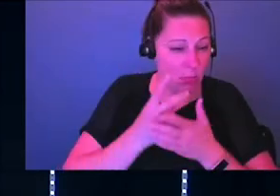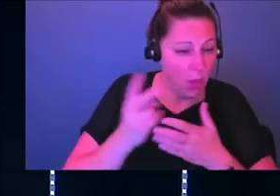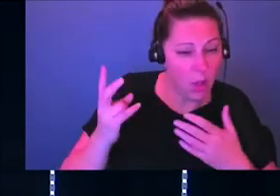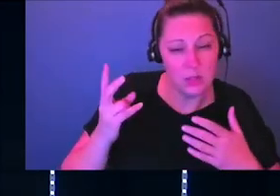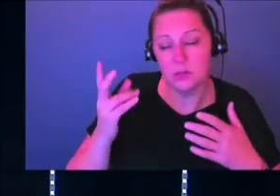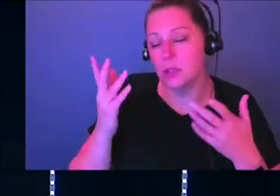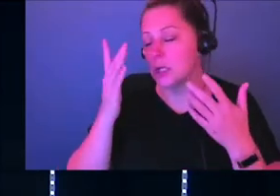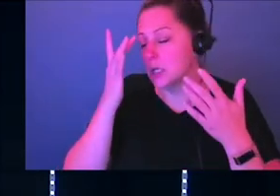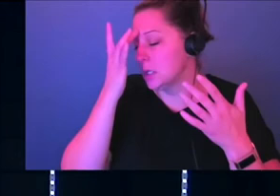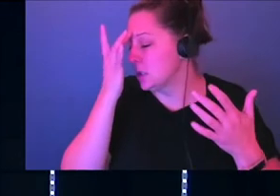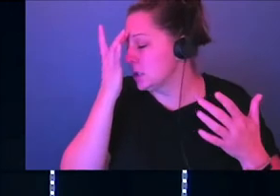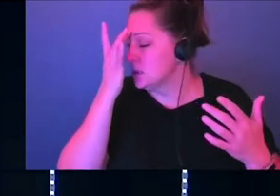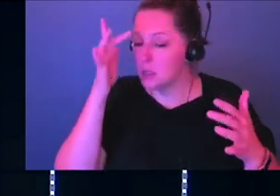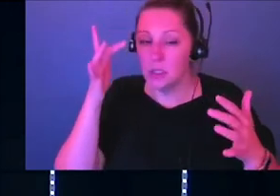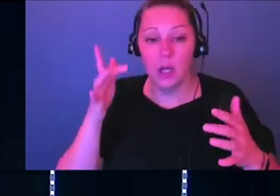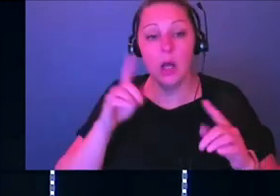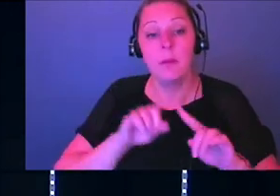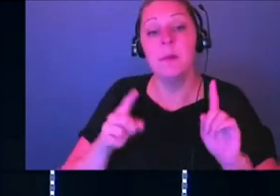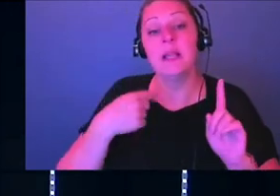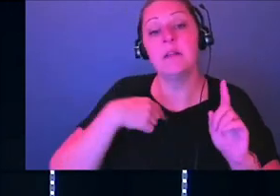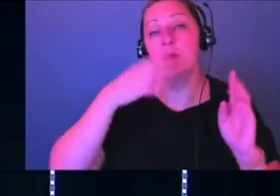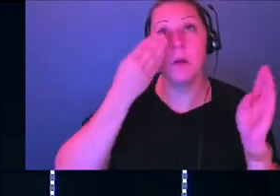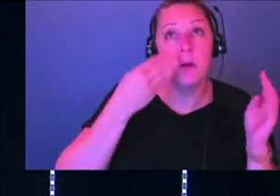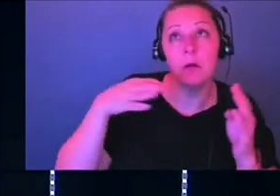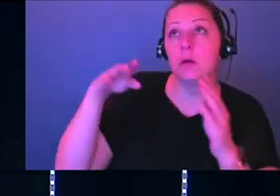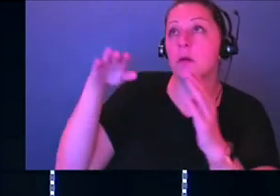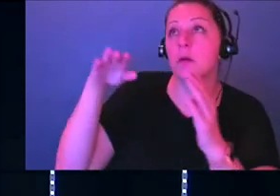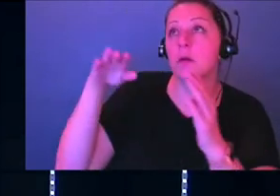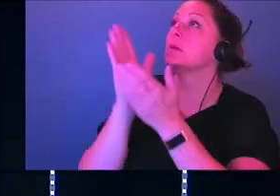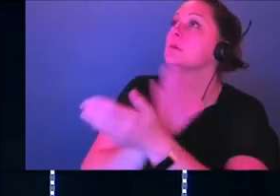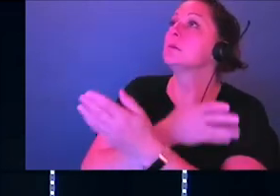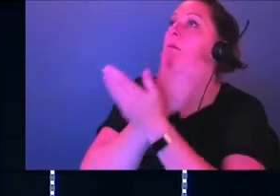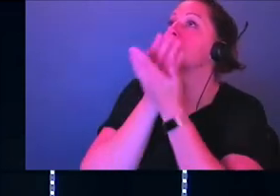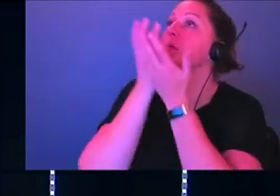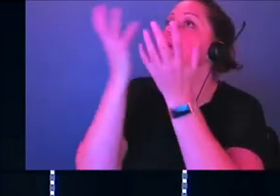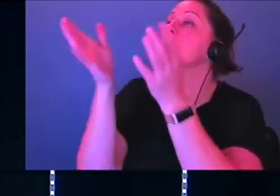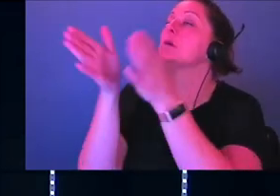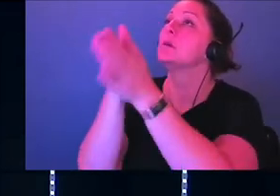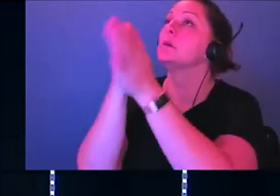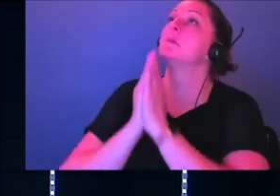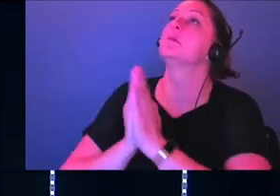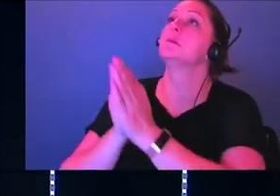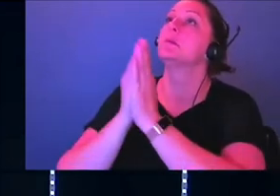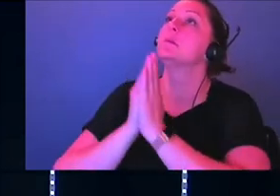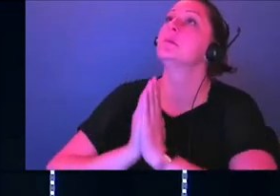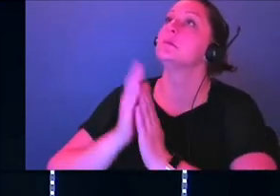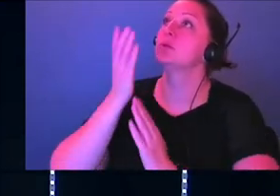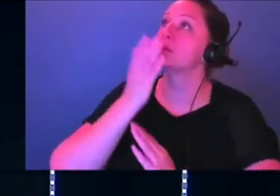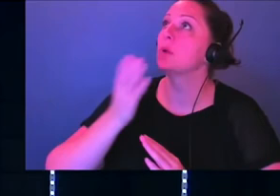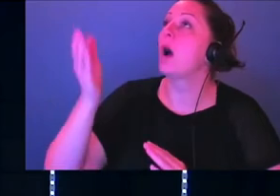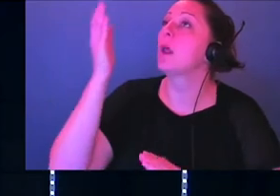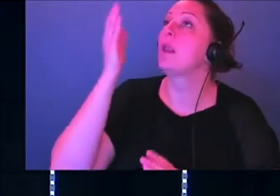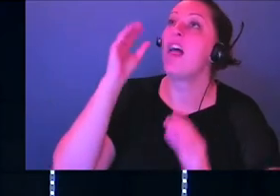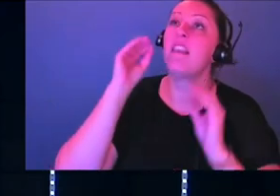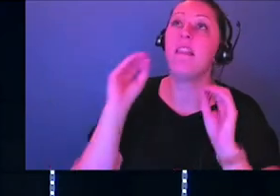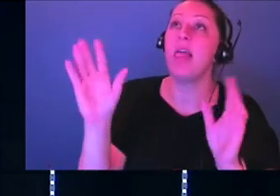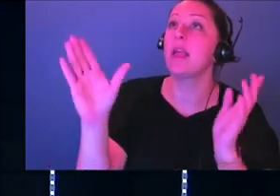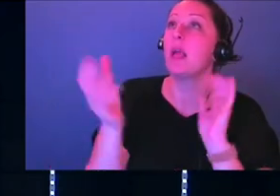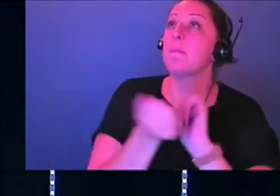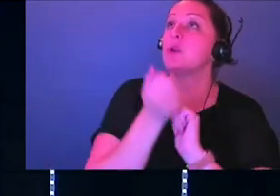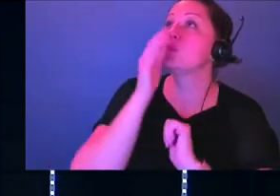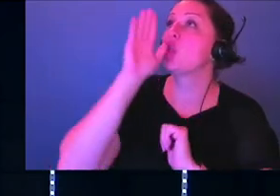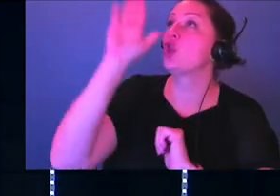our trust and saying, God, this looks terrible. But the truth is, is that it doesn't matter how it looks because nothing compares to you and your power.